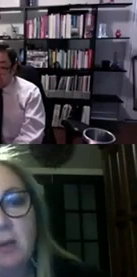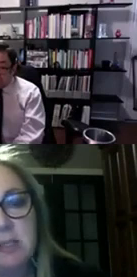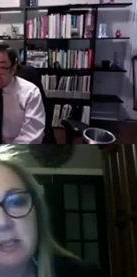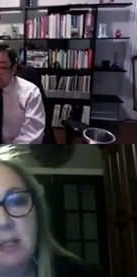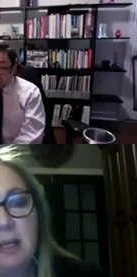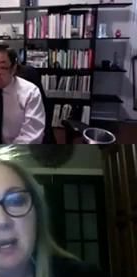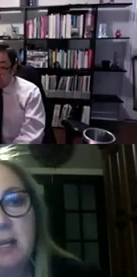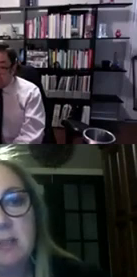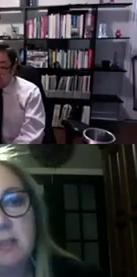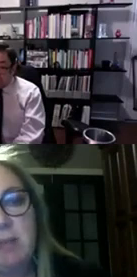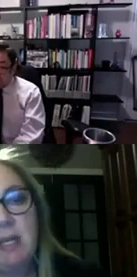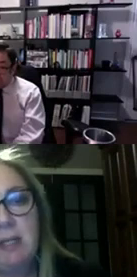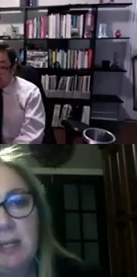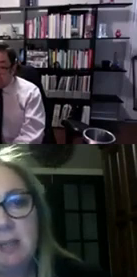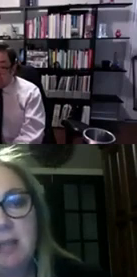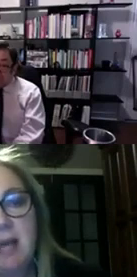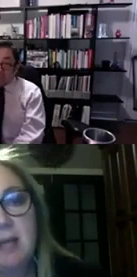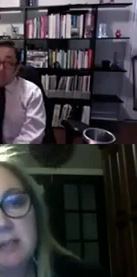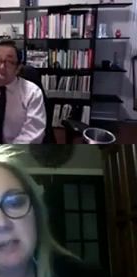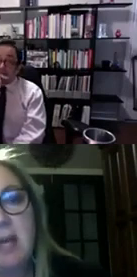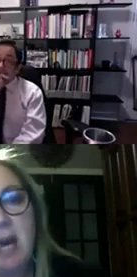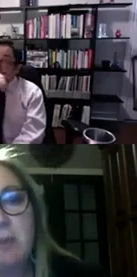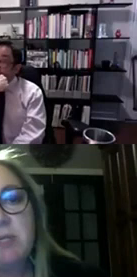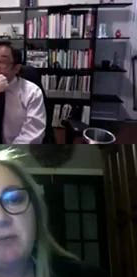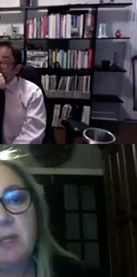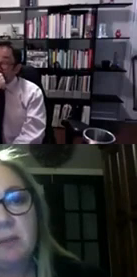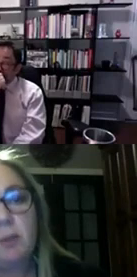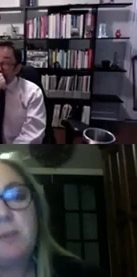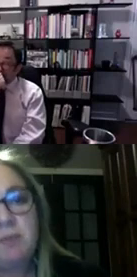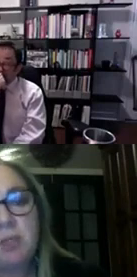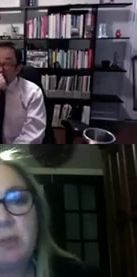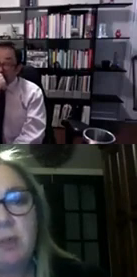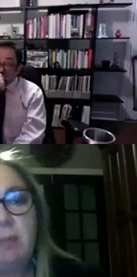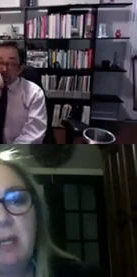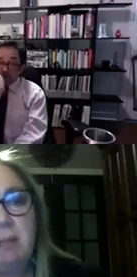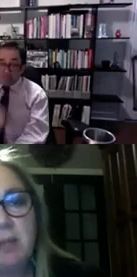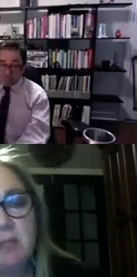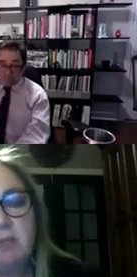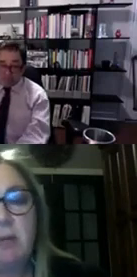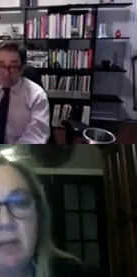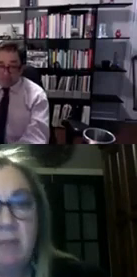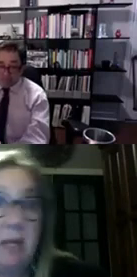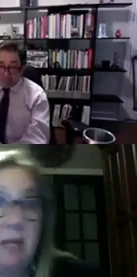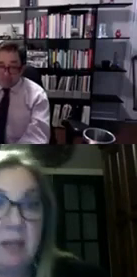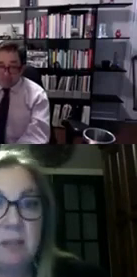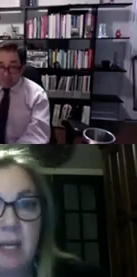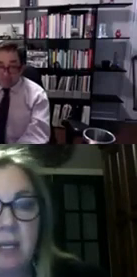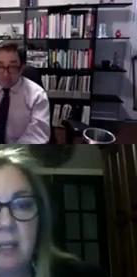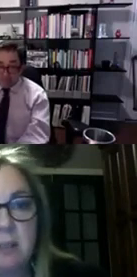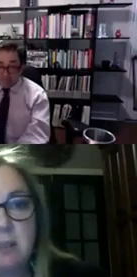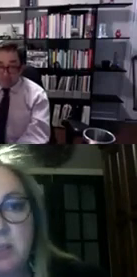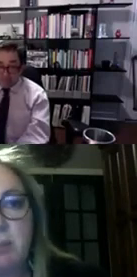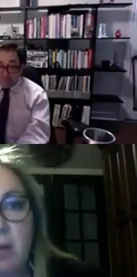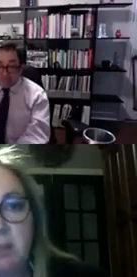where is the decision making lens that asks how are different groups of children going to be positively or negatively affected by